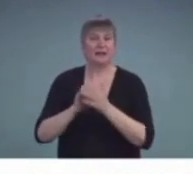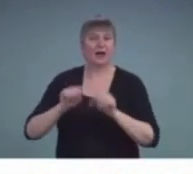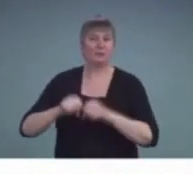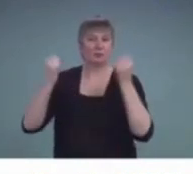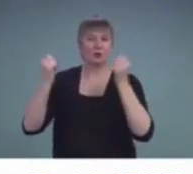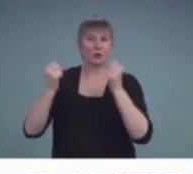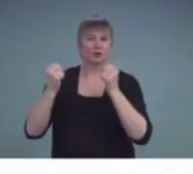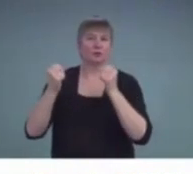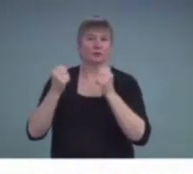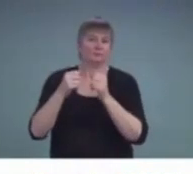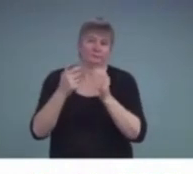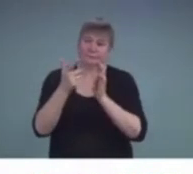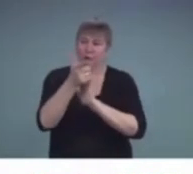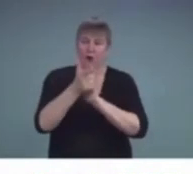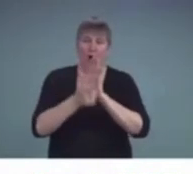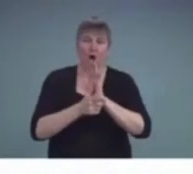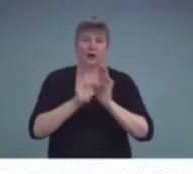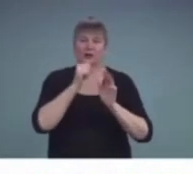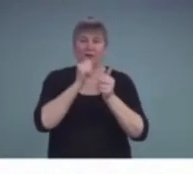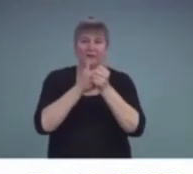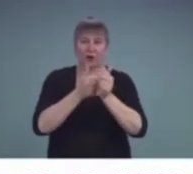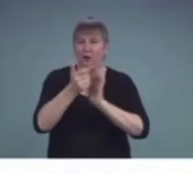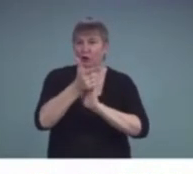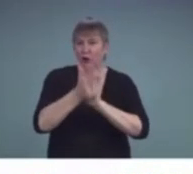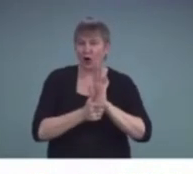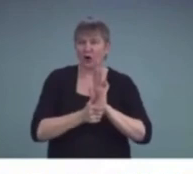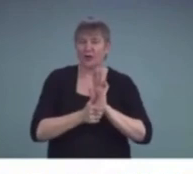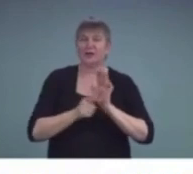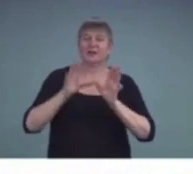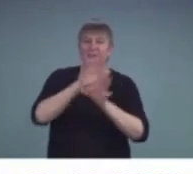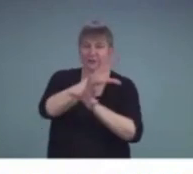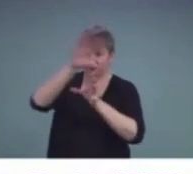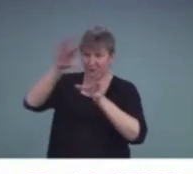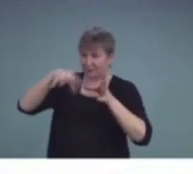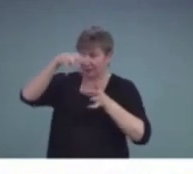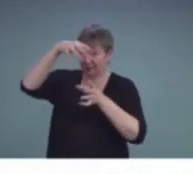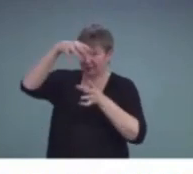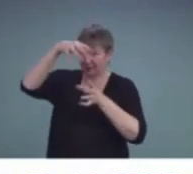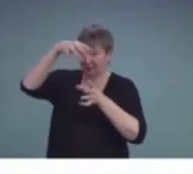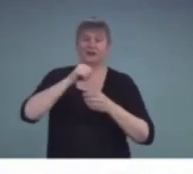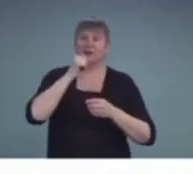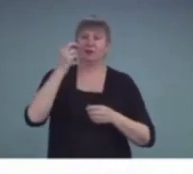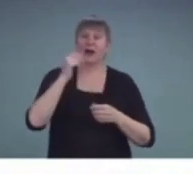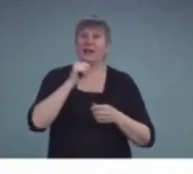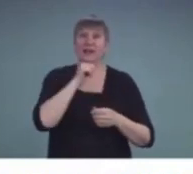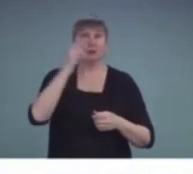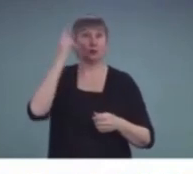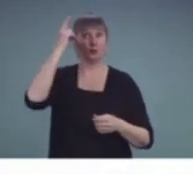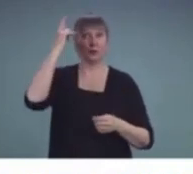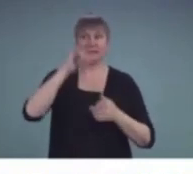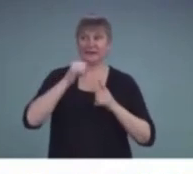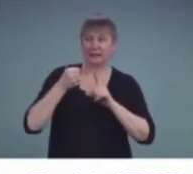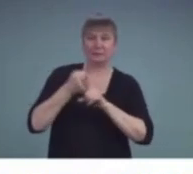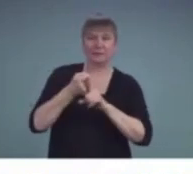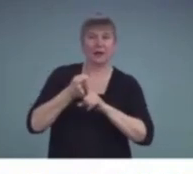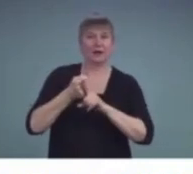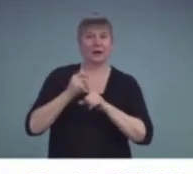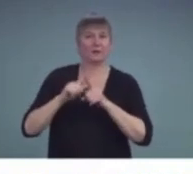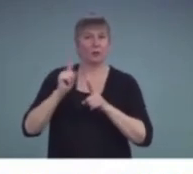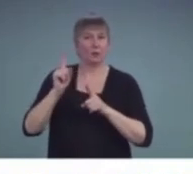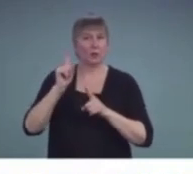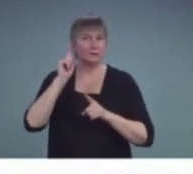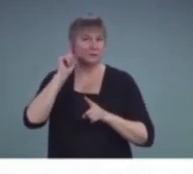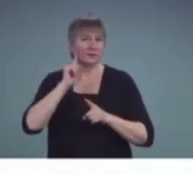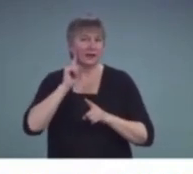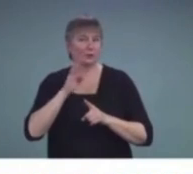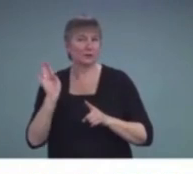So, as part of all of that, they did not recognize the possible implications of single-sided deafness. They did not identify